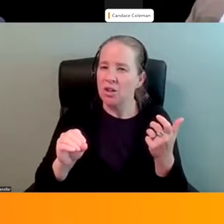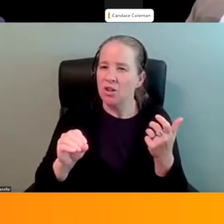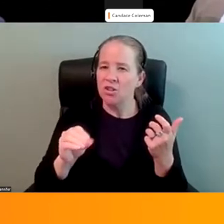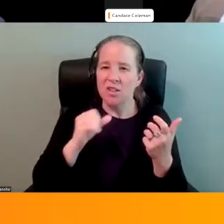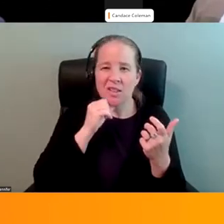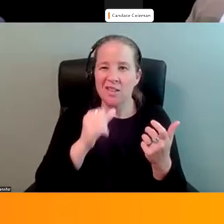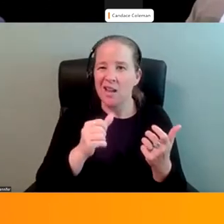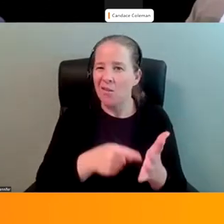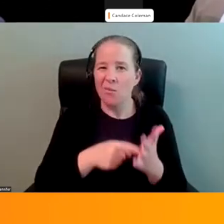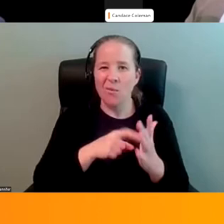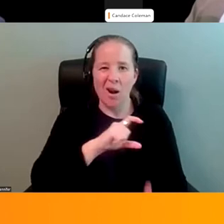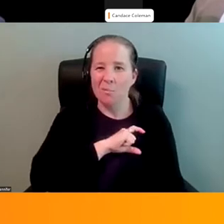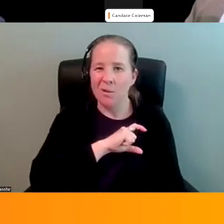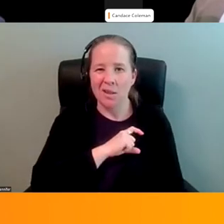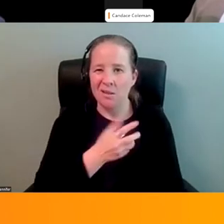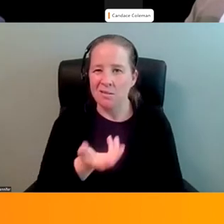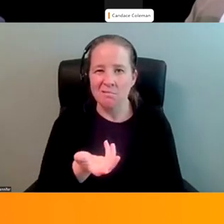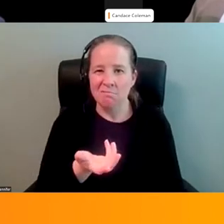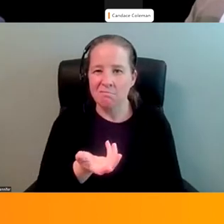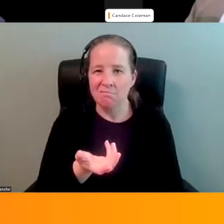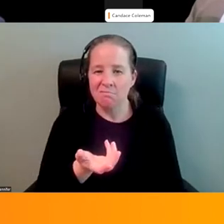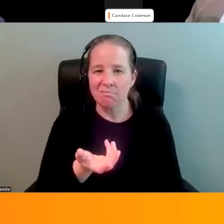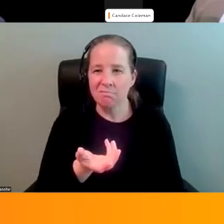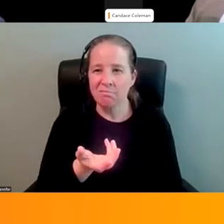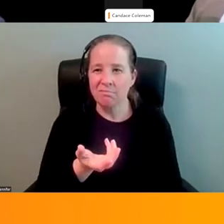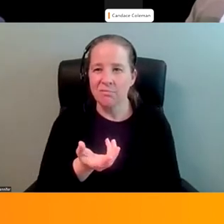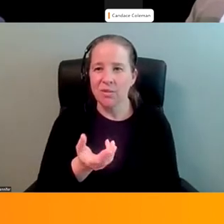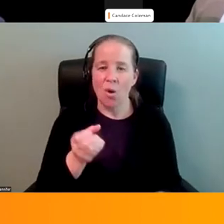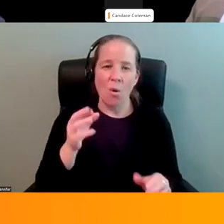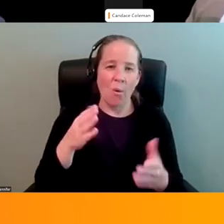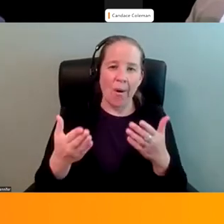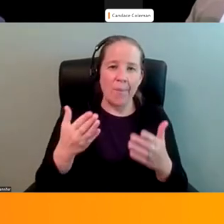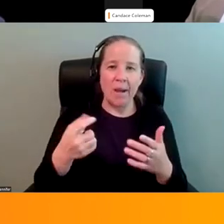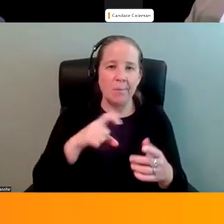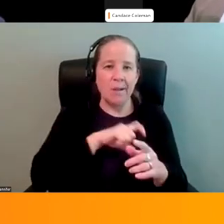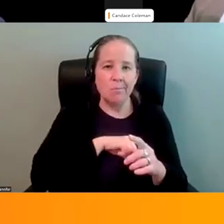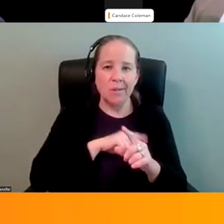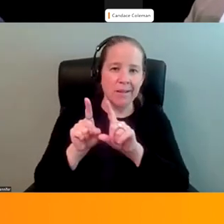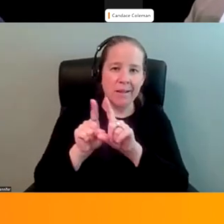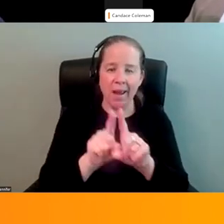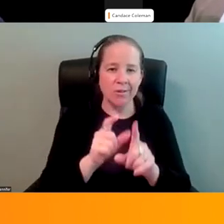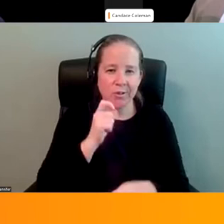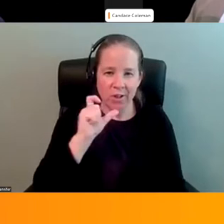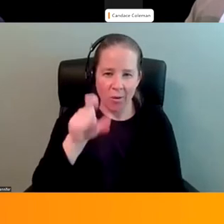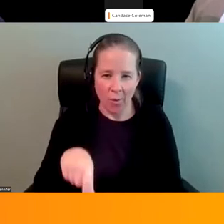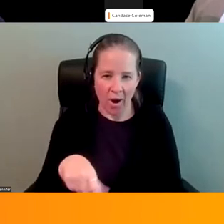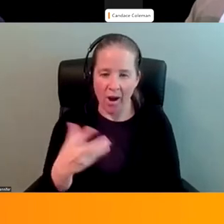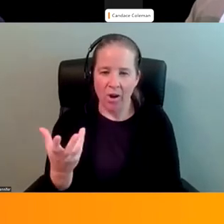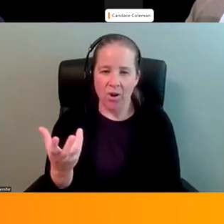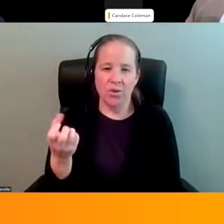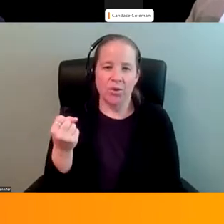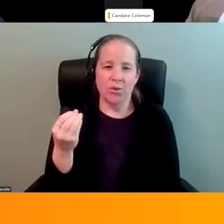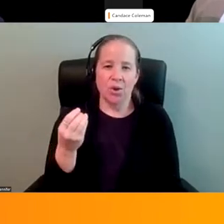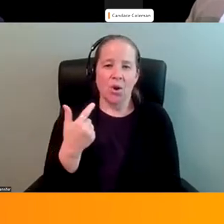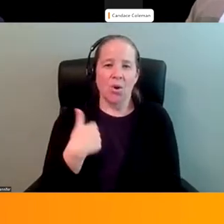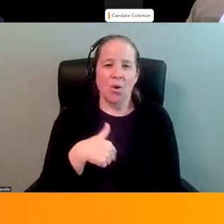need police escorts for folks who were in crisis. And so we